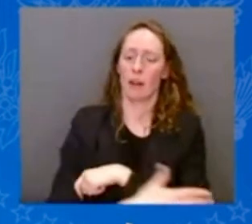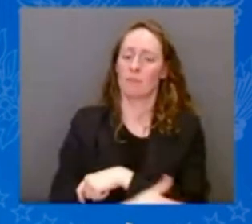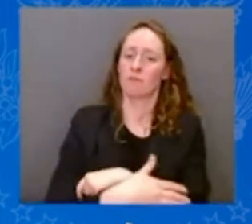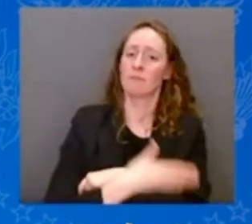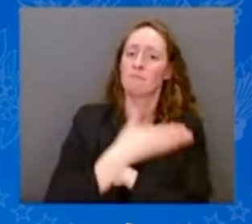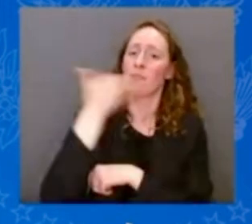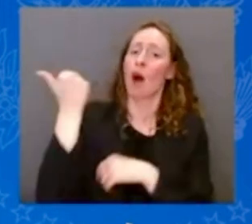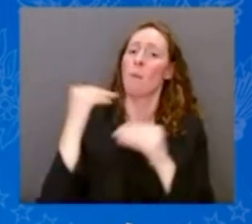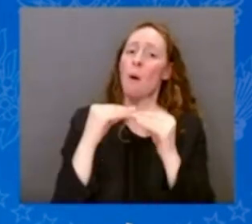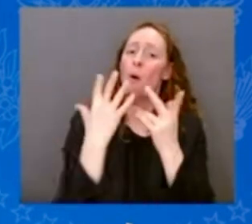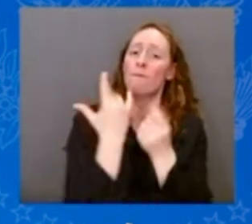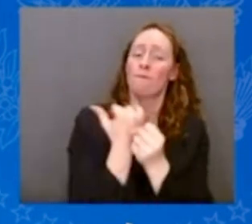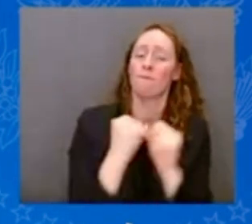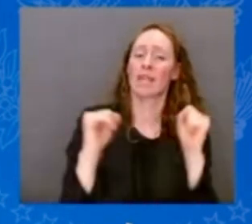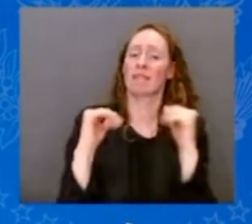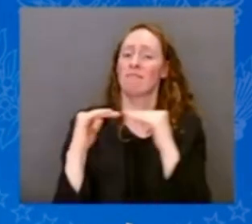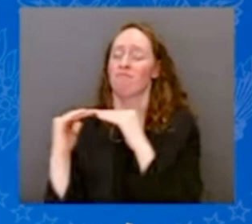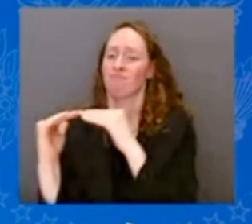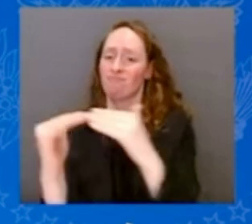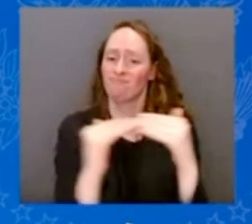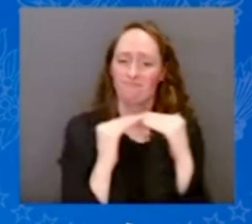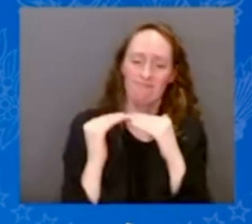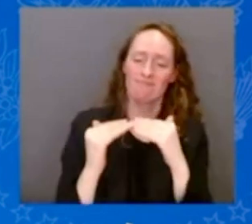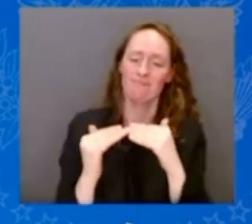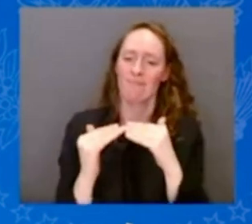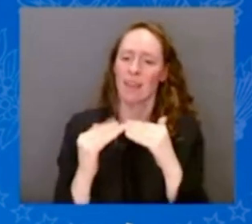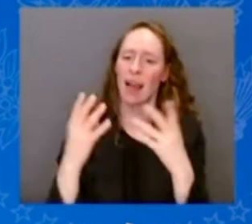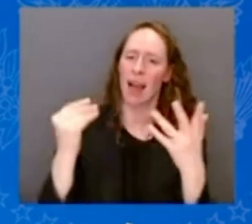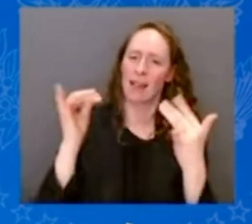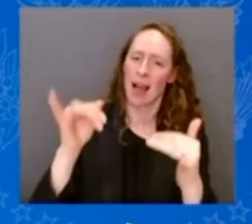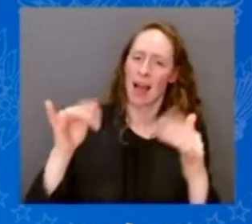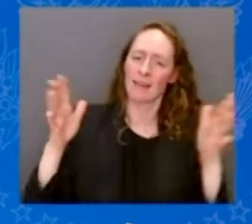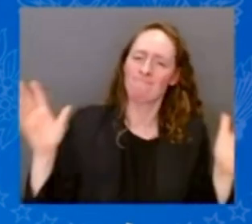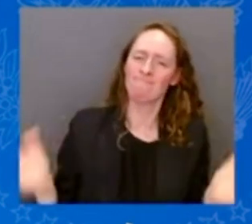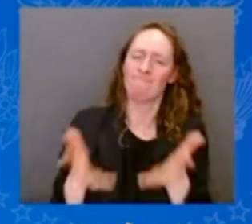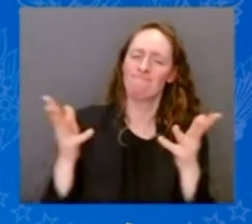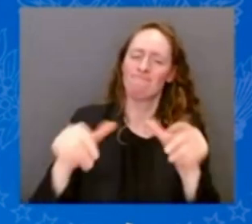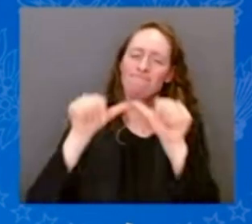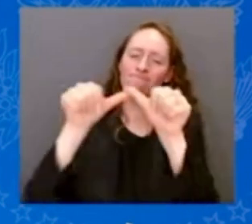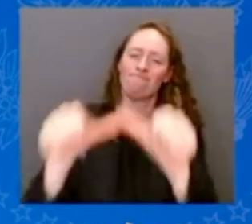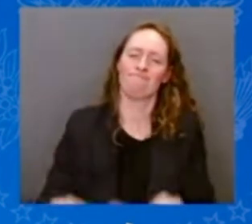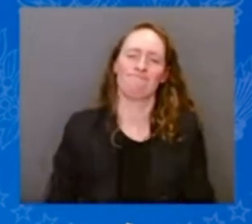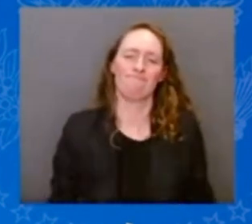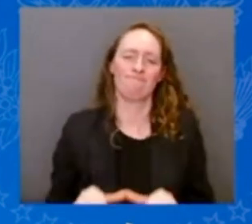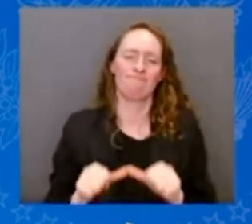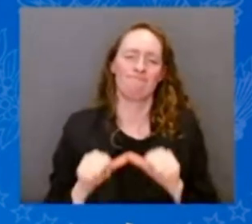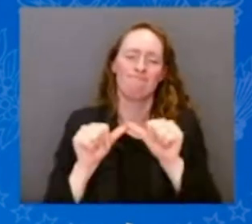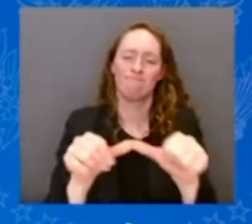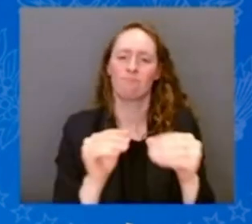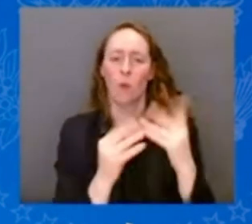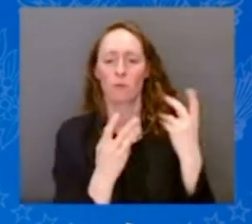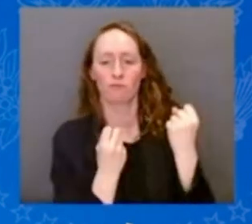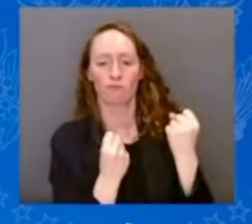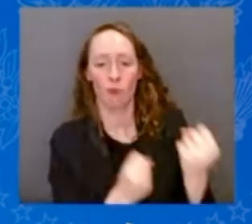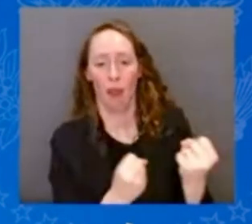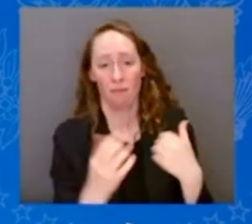of liberty and fanned it and started to flicker in Athens a thousand years ago and now it burns brightly.